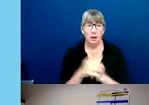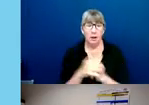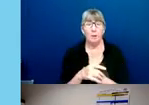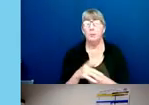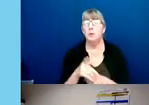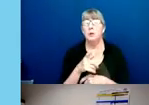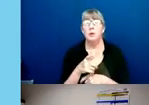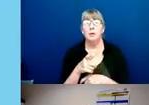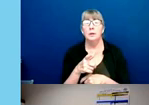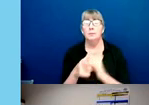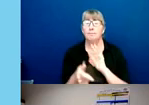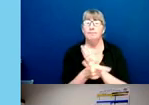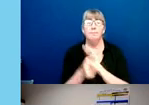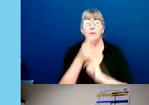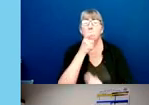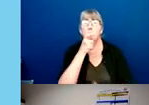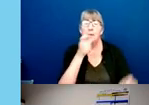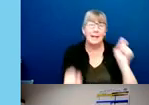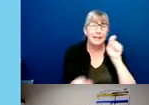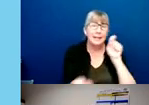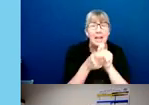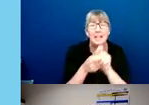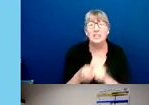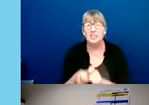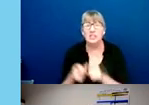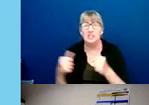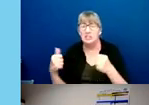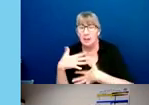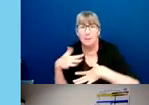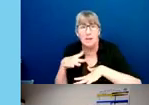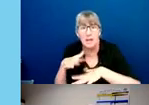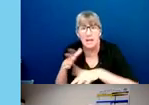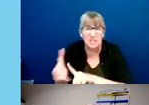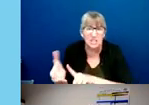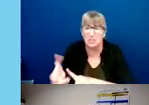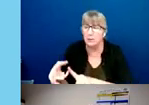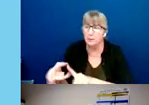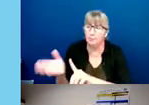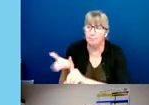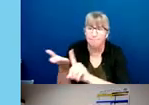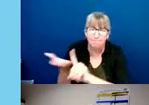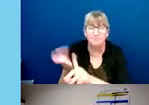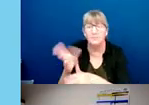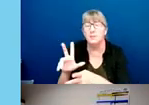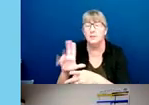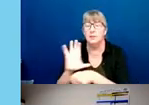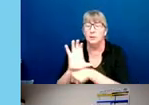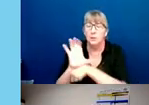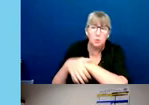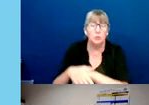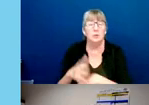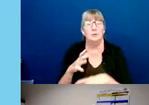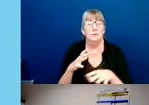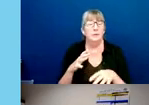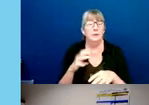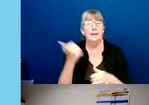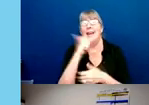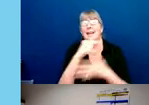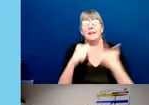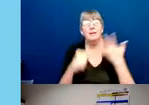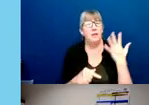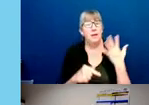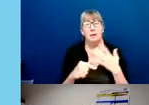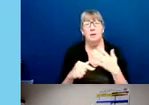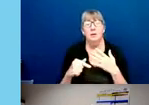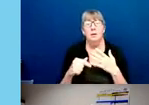intimidation, coercion, or adverse actions against any person who reports misconduct or in any